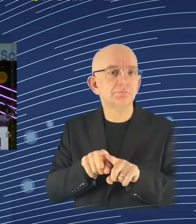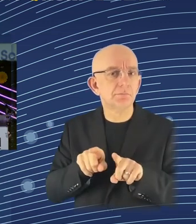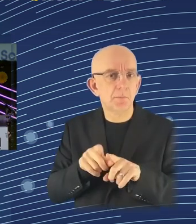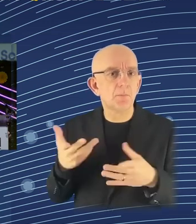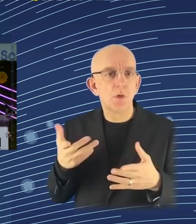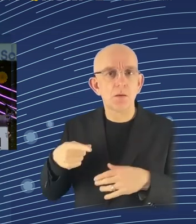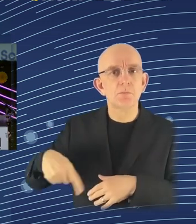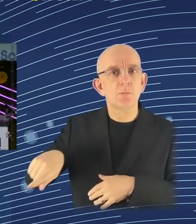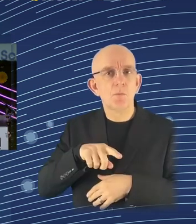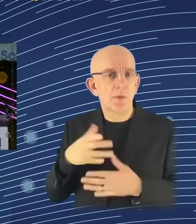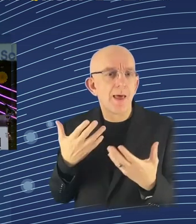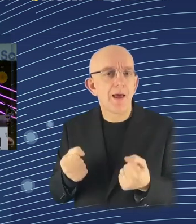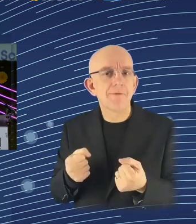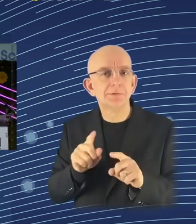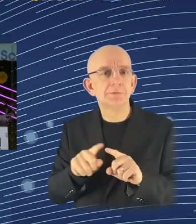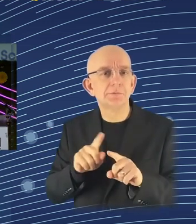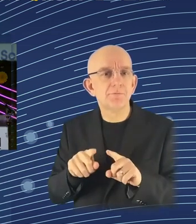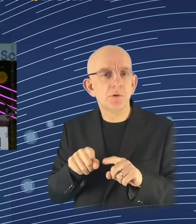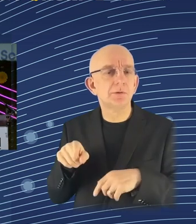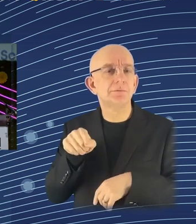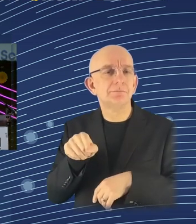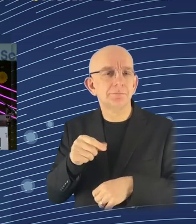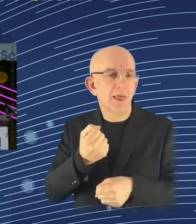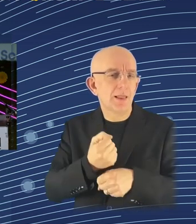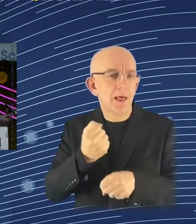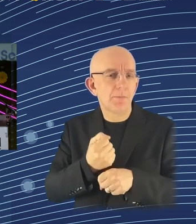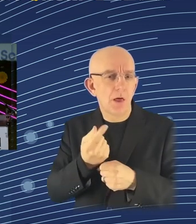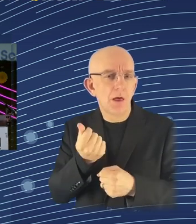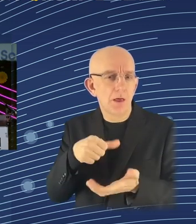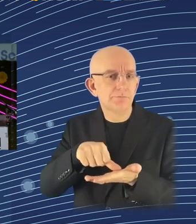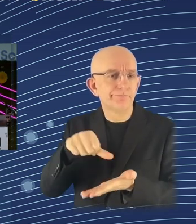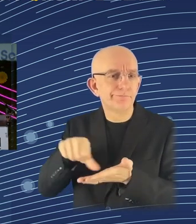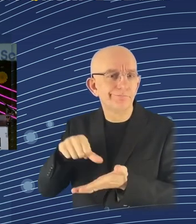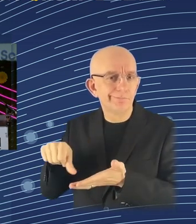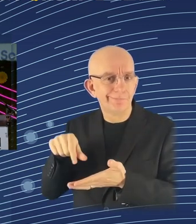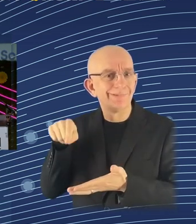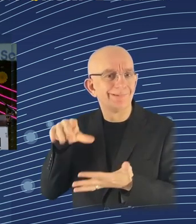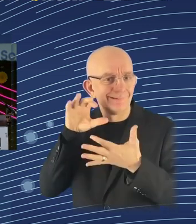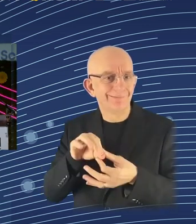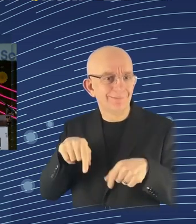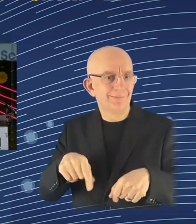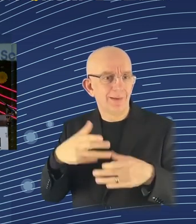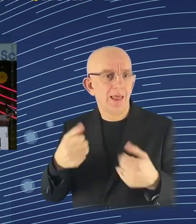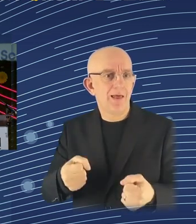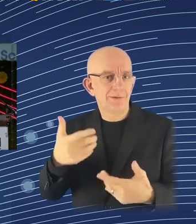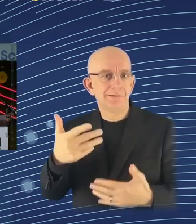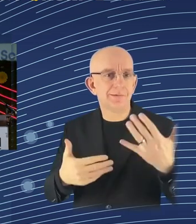data. Is it different this time? Yes, but not for the reasons that Elon Musk told you or